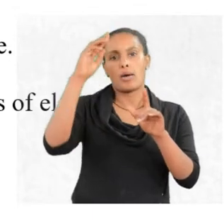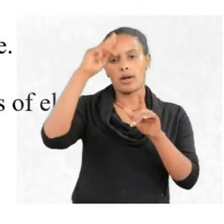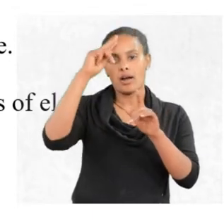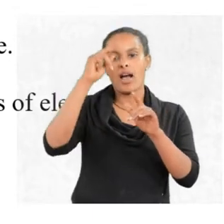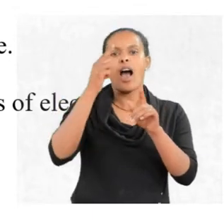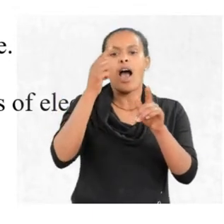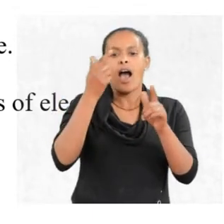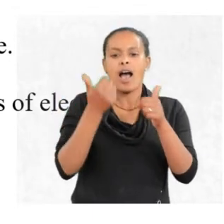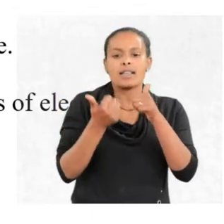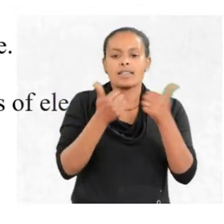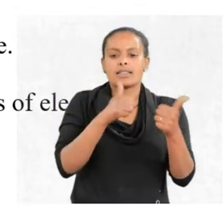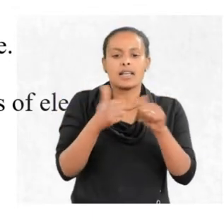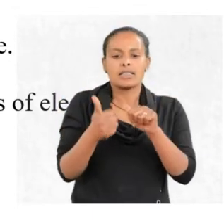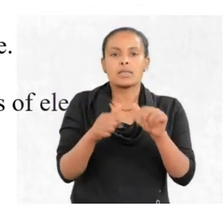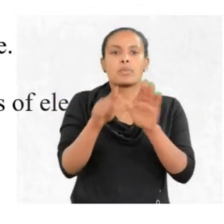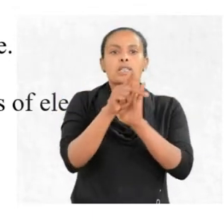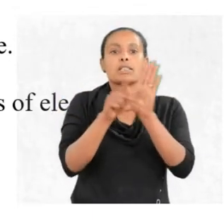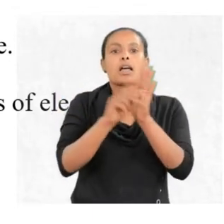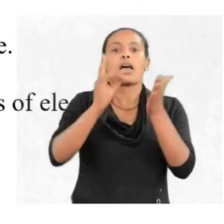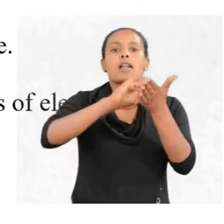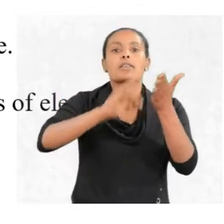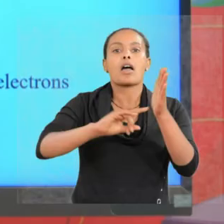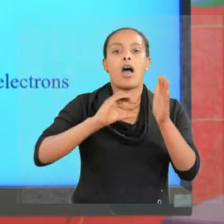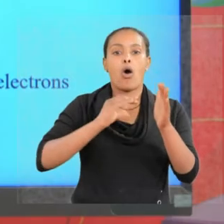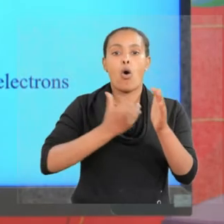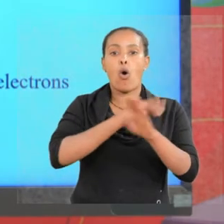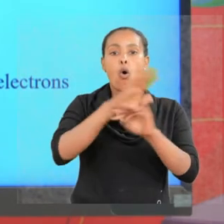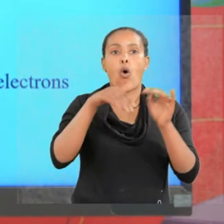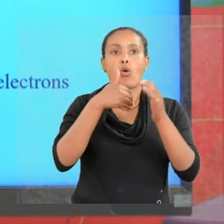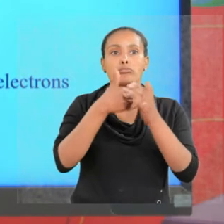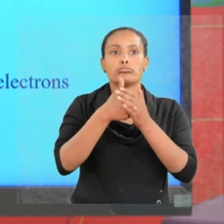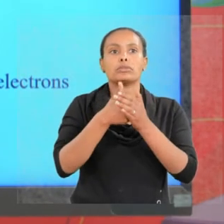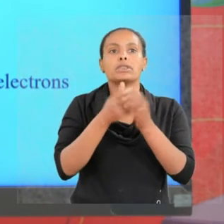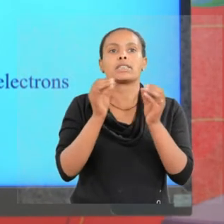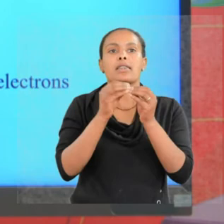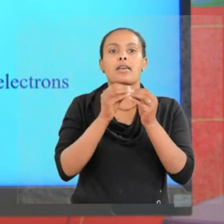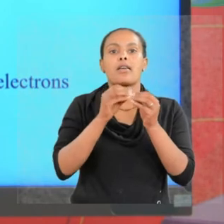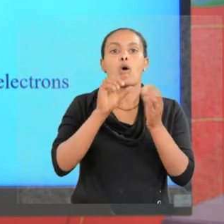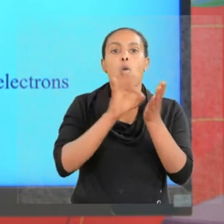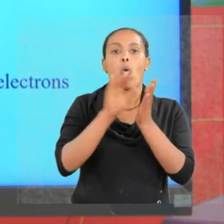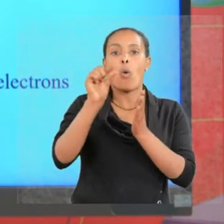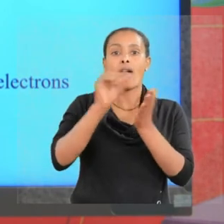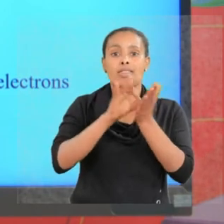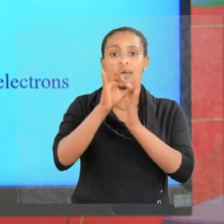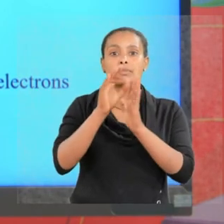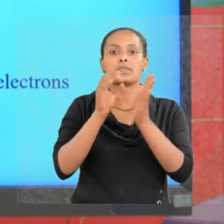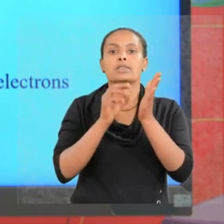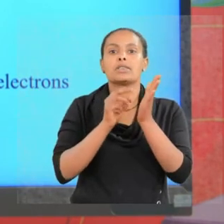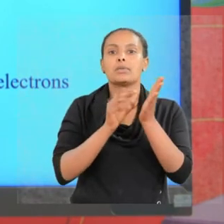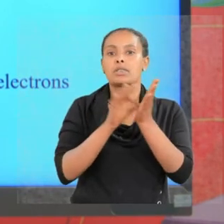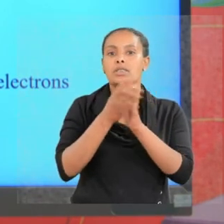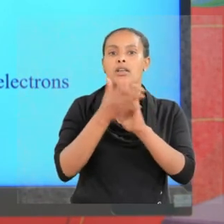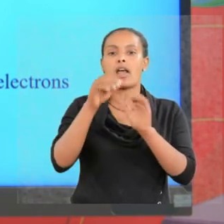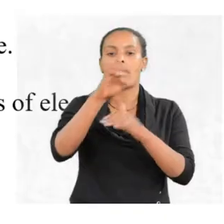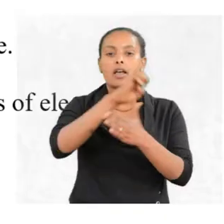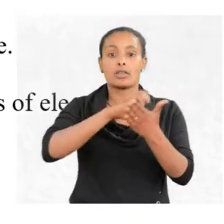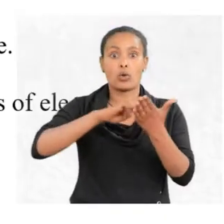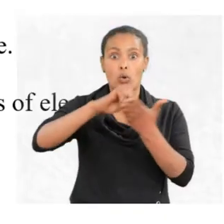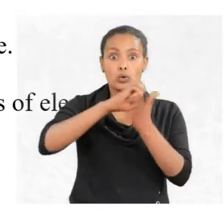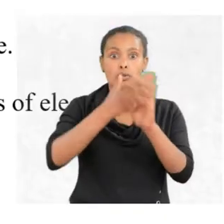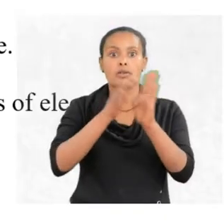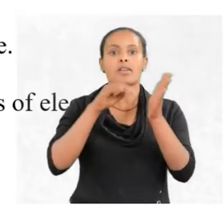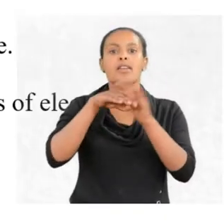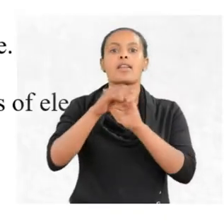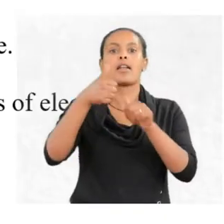Principle, list all possible sets of quantum numbers of electrons in an